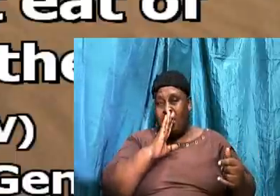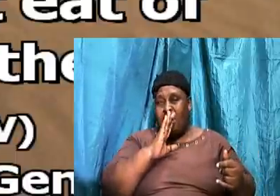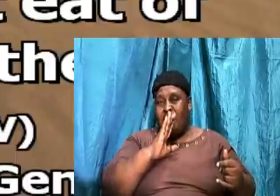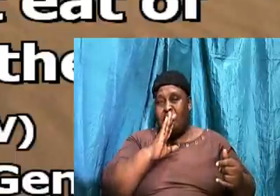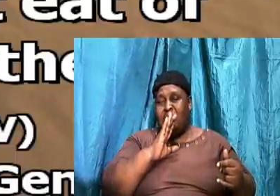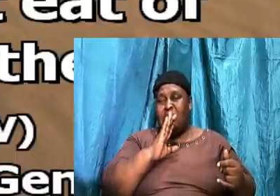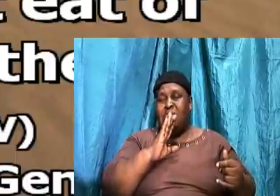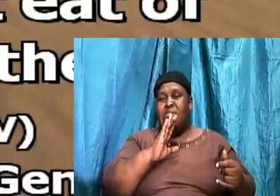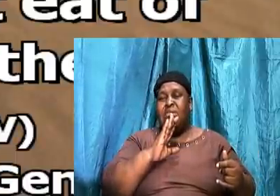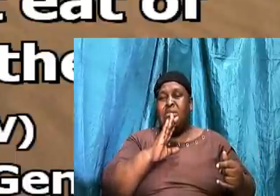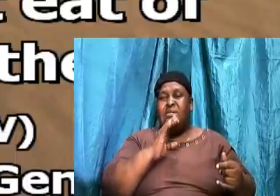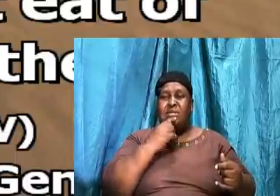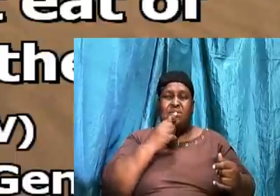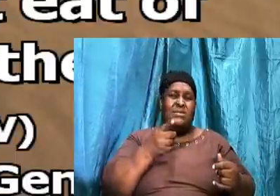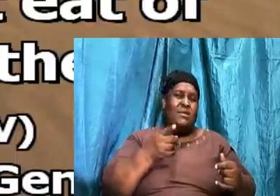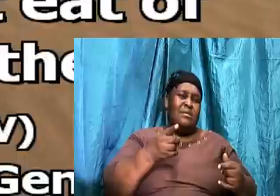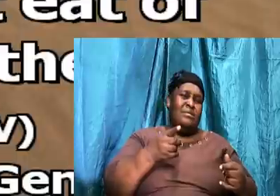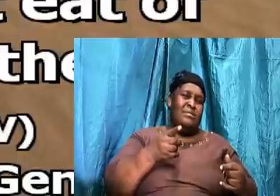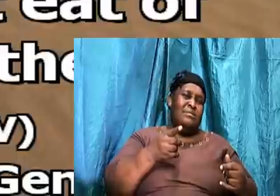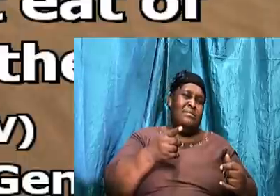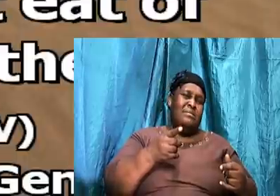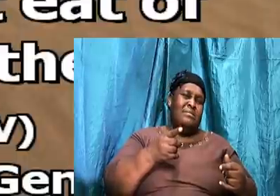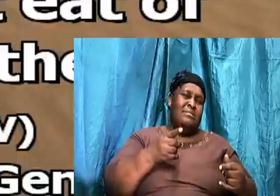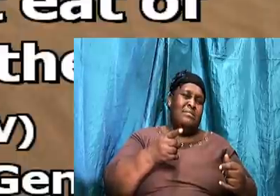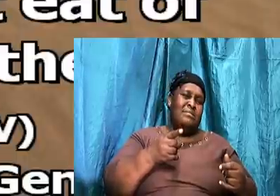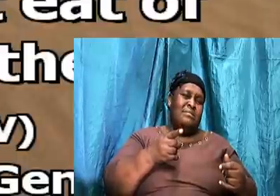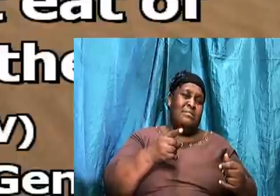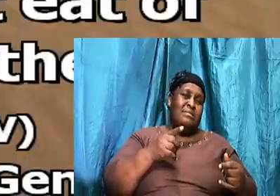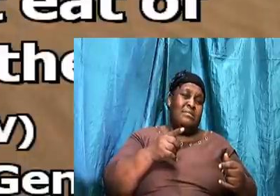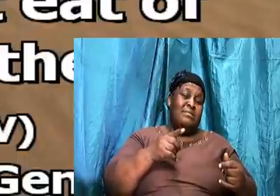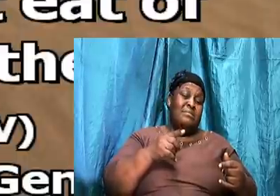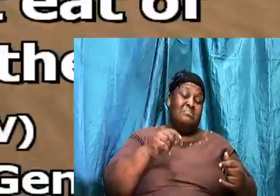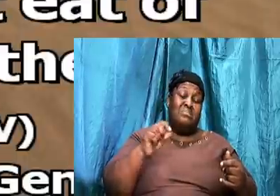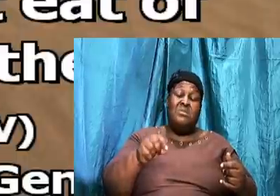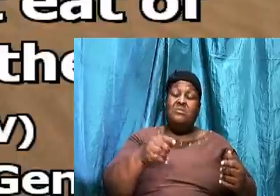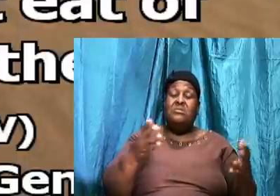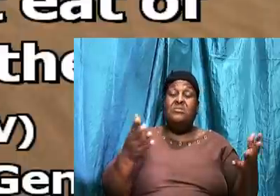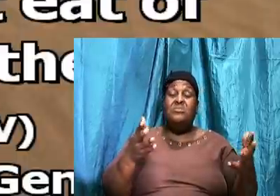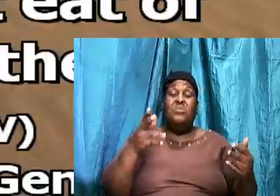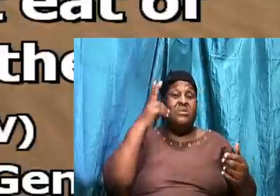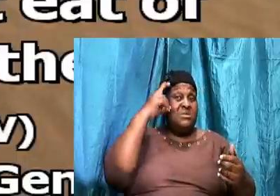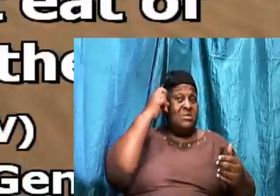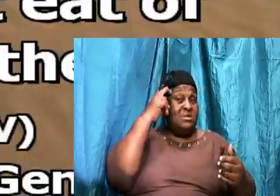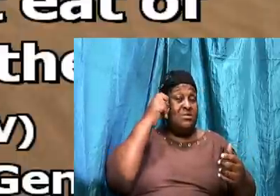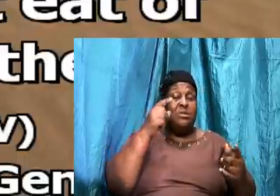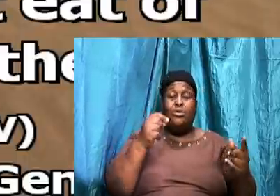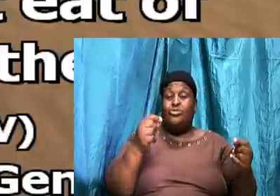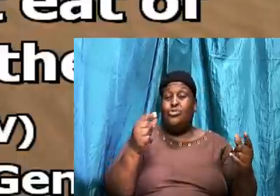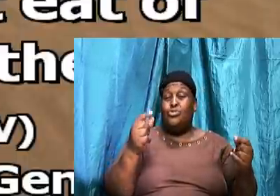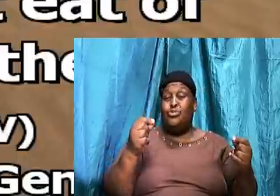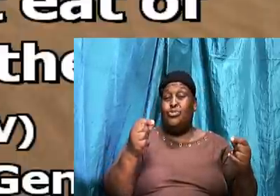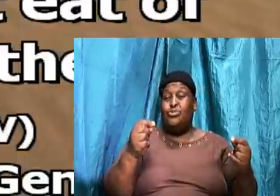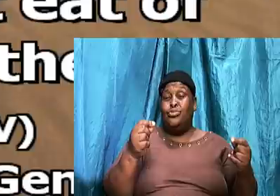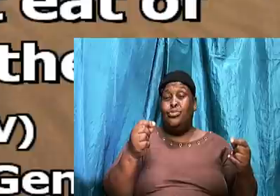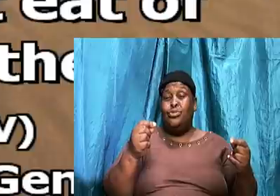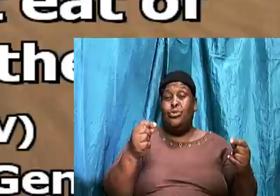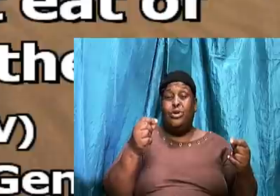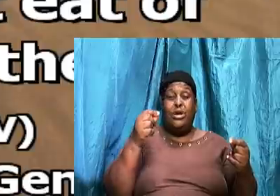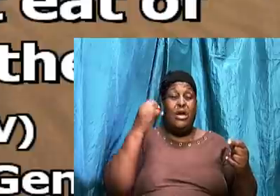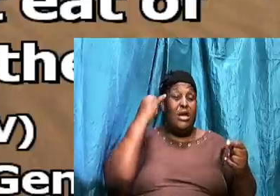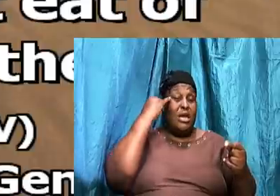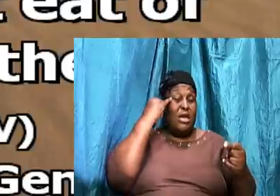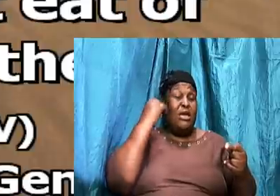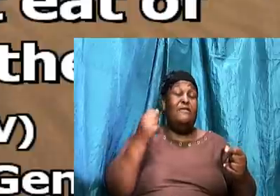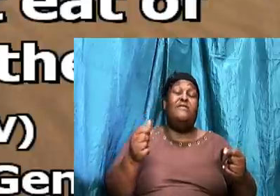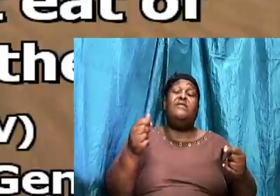really say. If he can get you as an individual to rethink what you have learned. If he can get you as